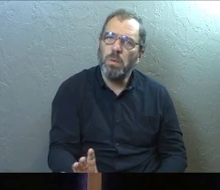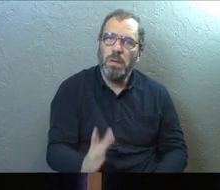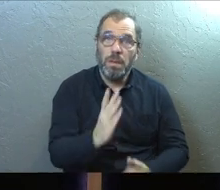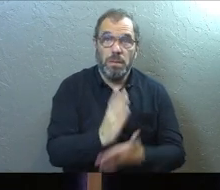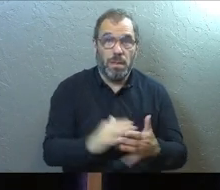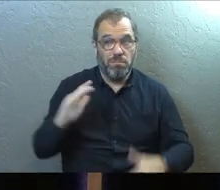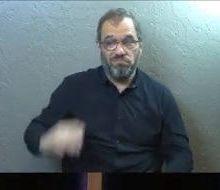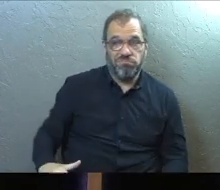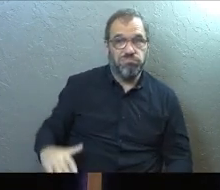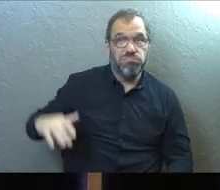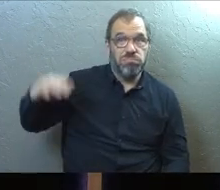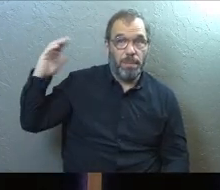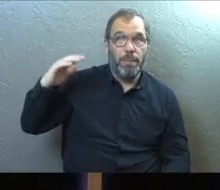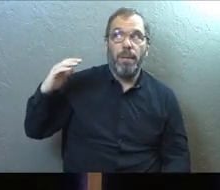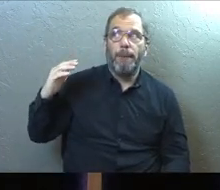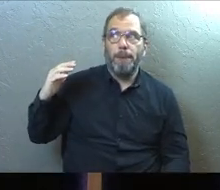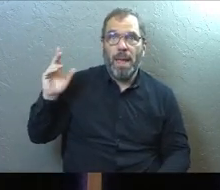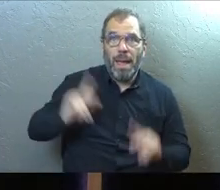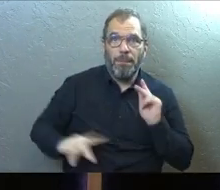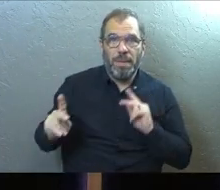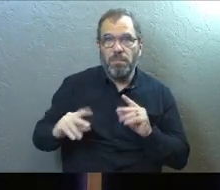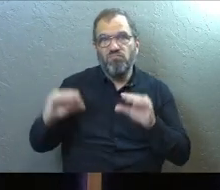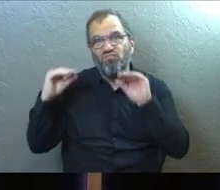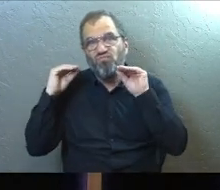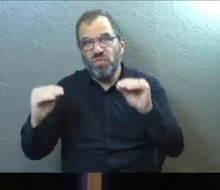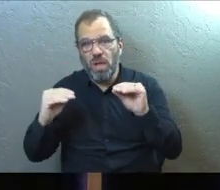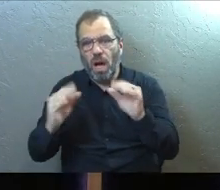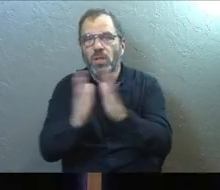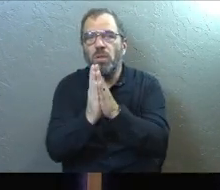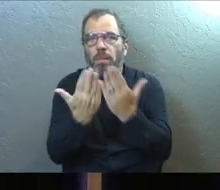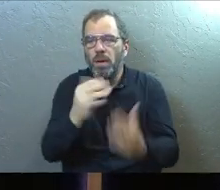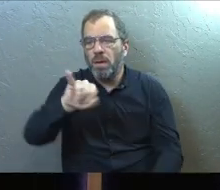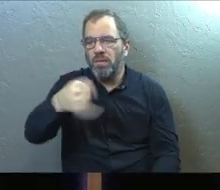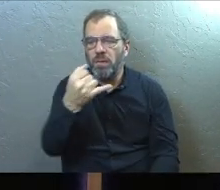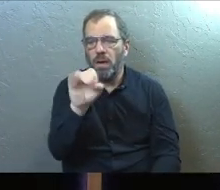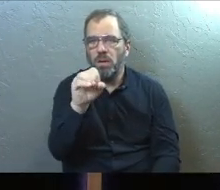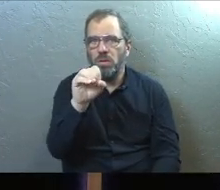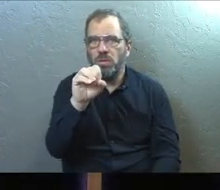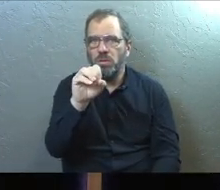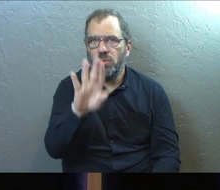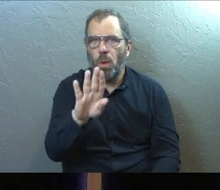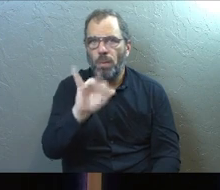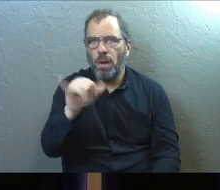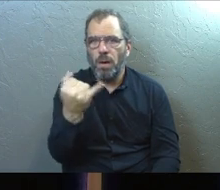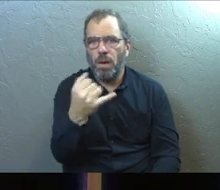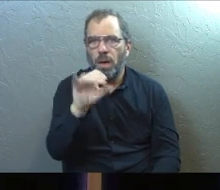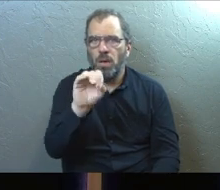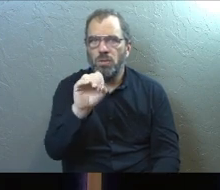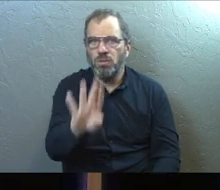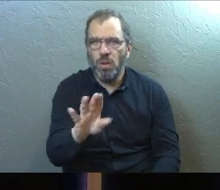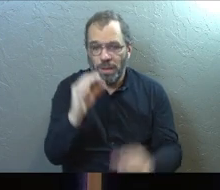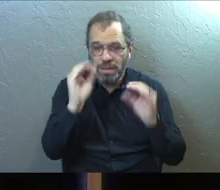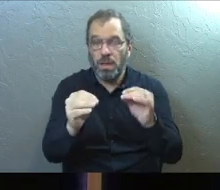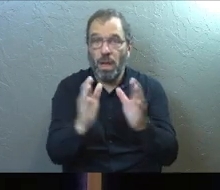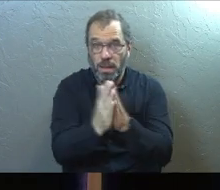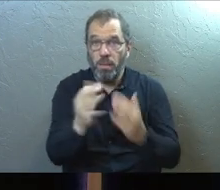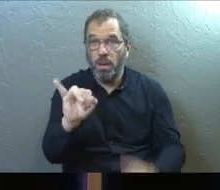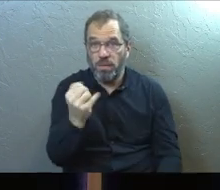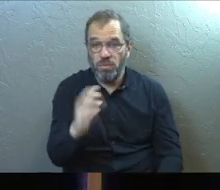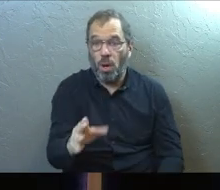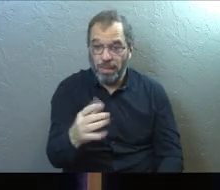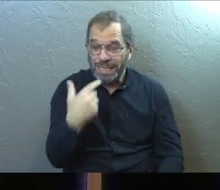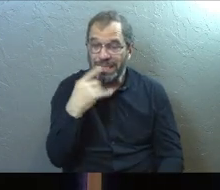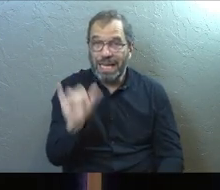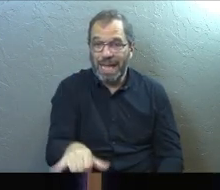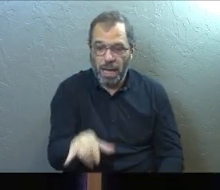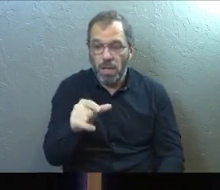Some of guys grew up and people have taught the book of Job to you. And this is just a side here real quick. They've taught the book of Job to you. When